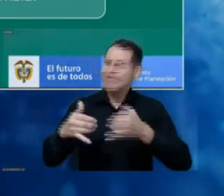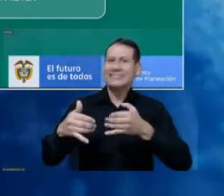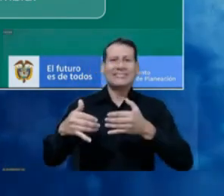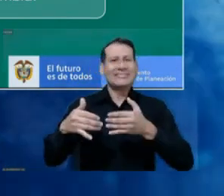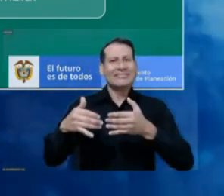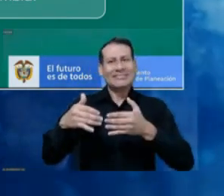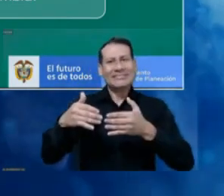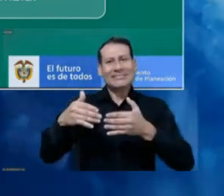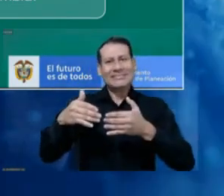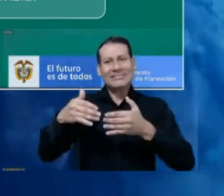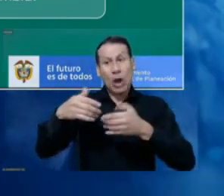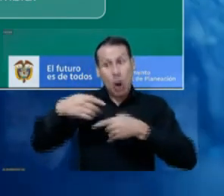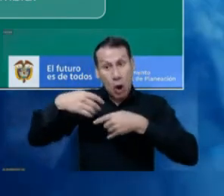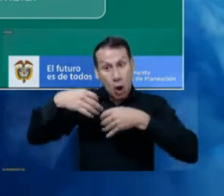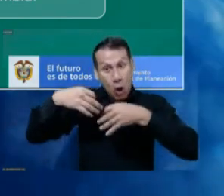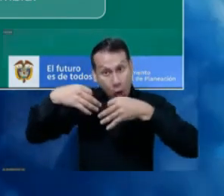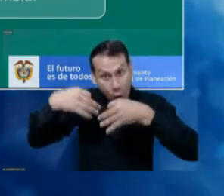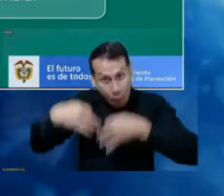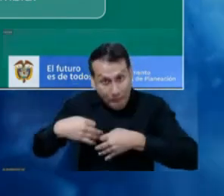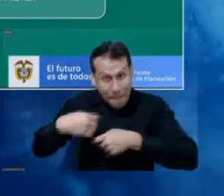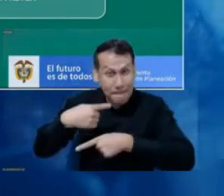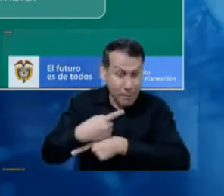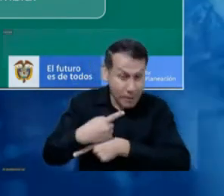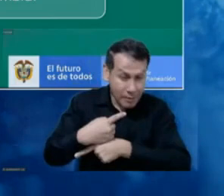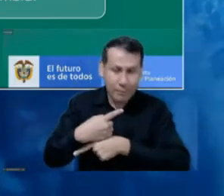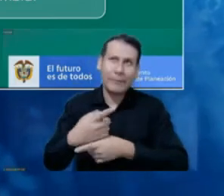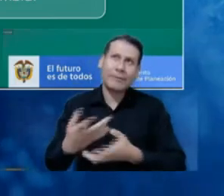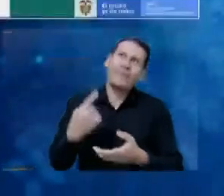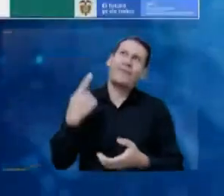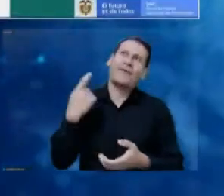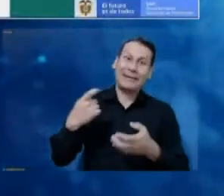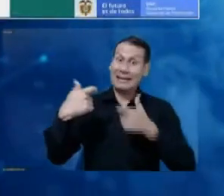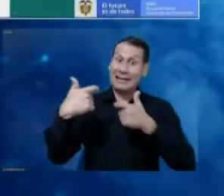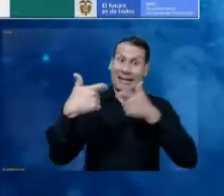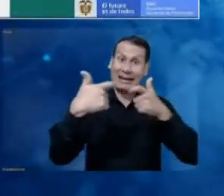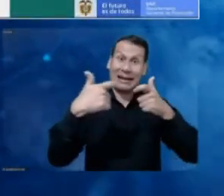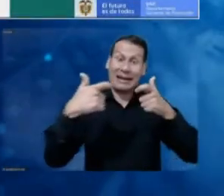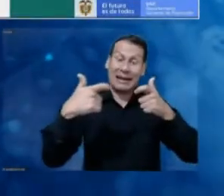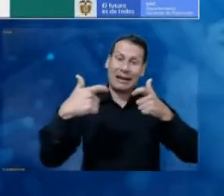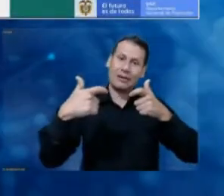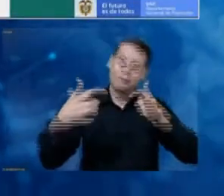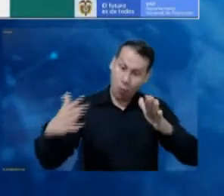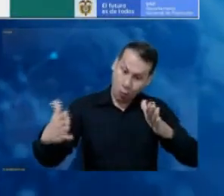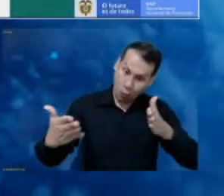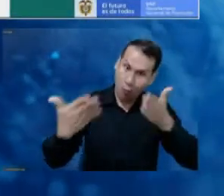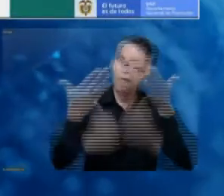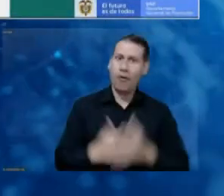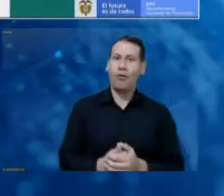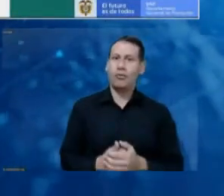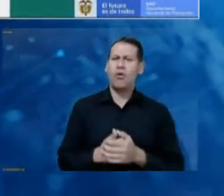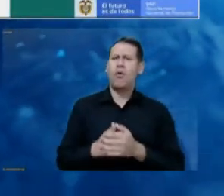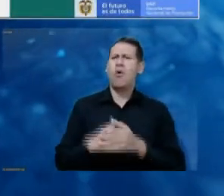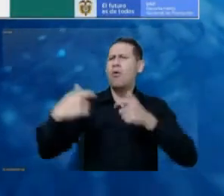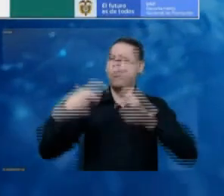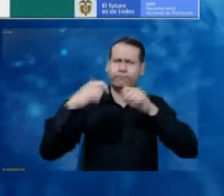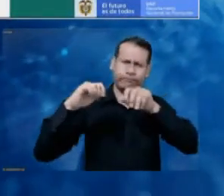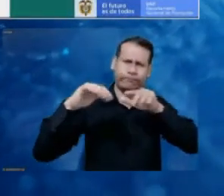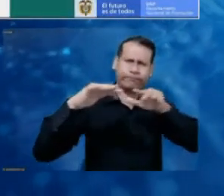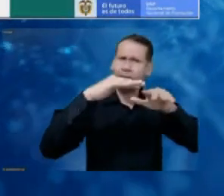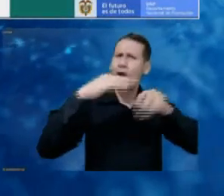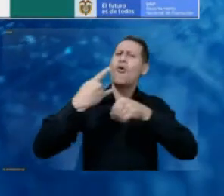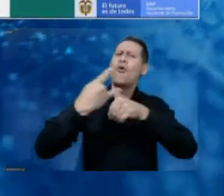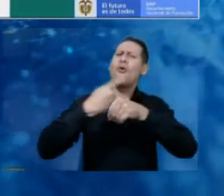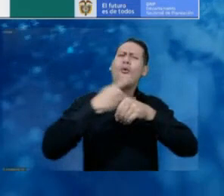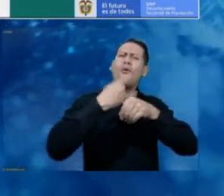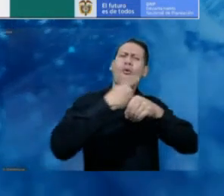even if some elements do not take place, like renovation spectrum, and let's say use of the entire spectrum, we will see that later on